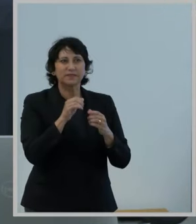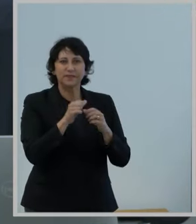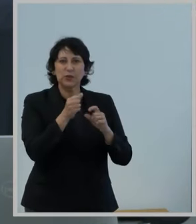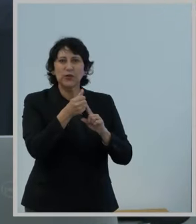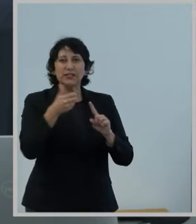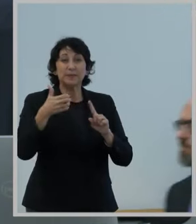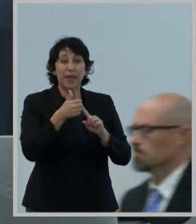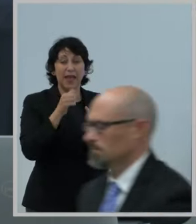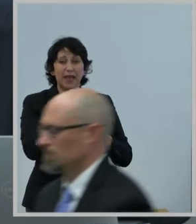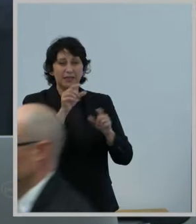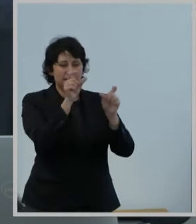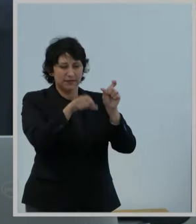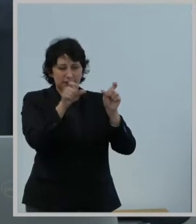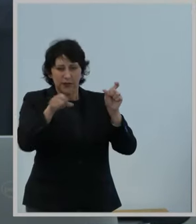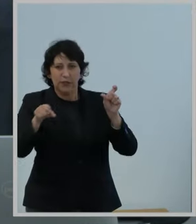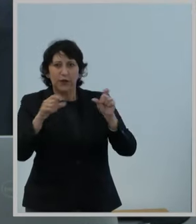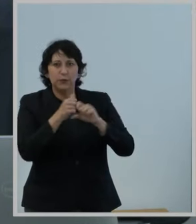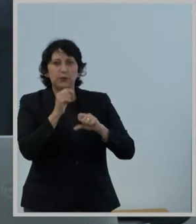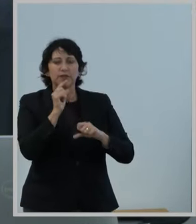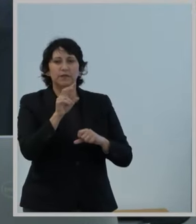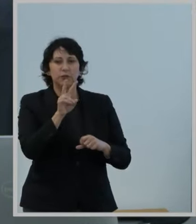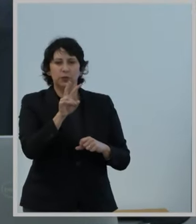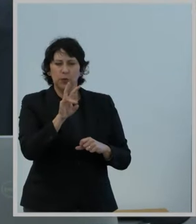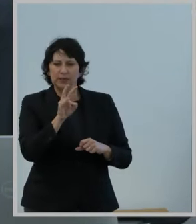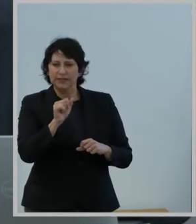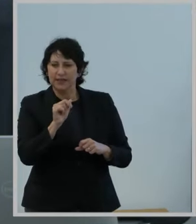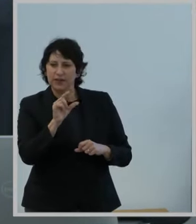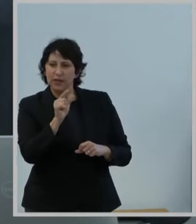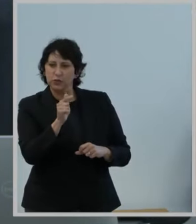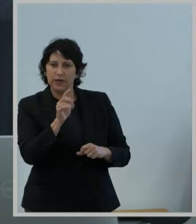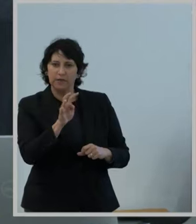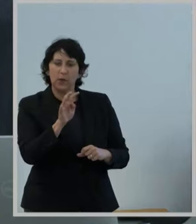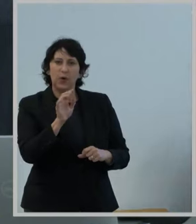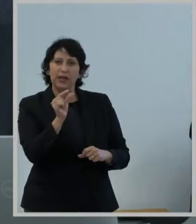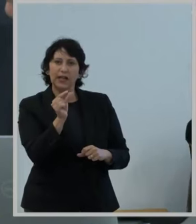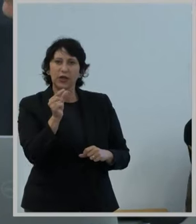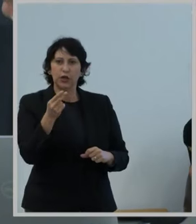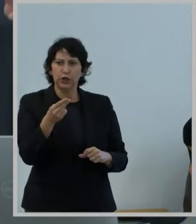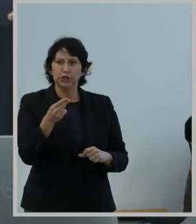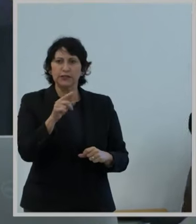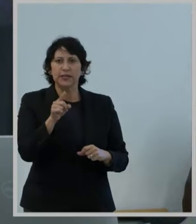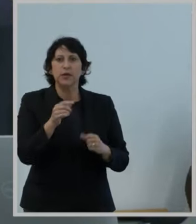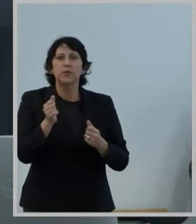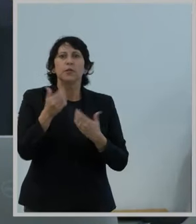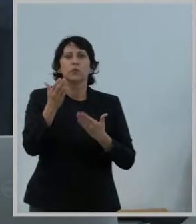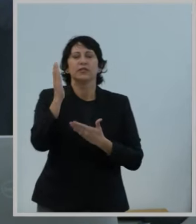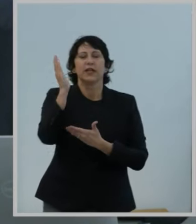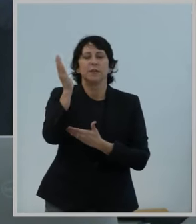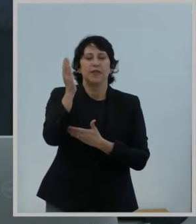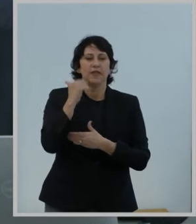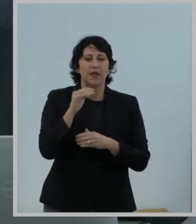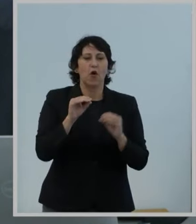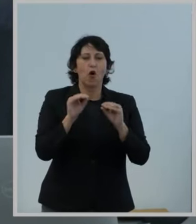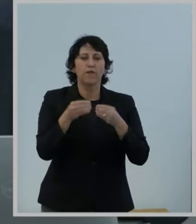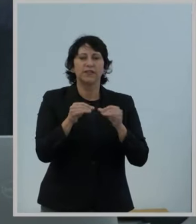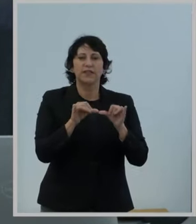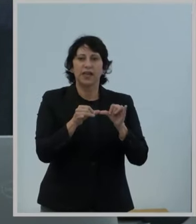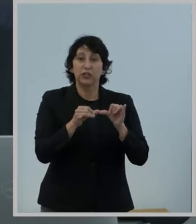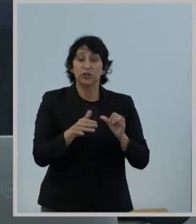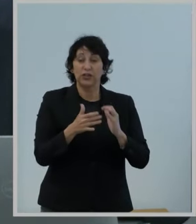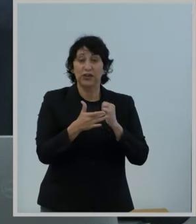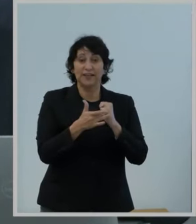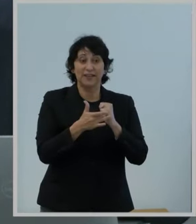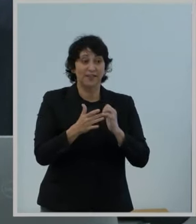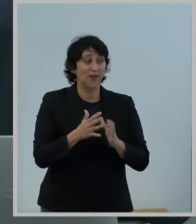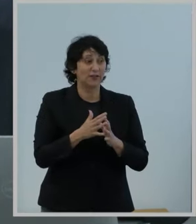-Band Spectrum between 3.7 and 24 gigahertz, and it will be presented by the Office of Engineering and Technology,